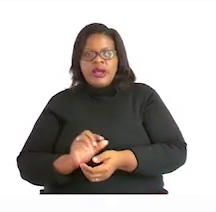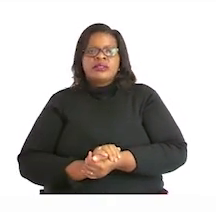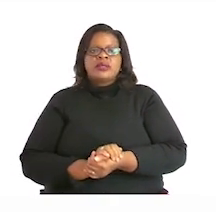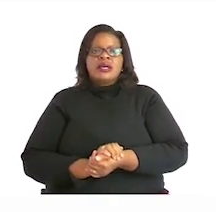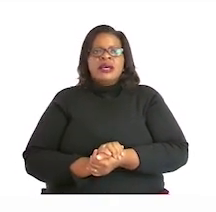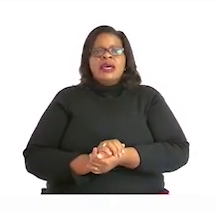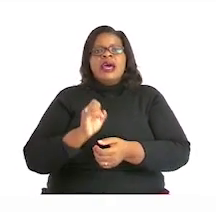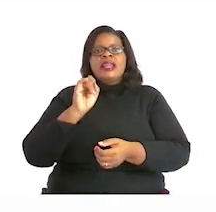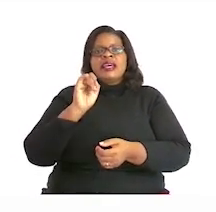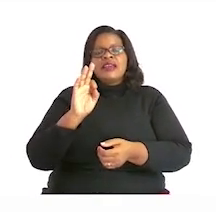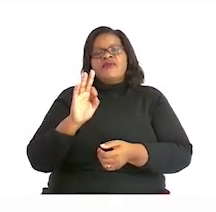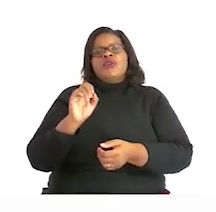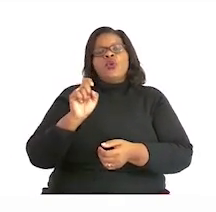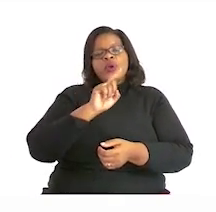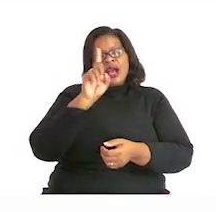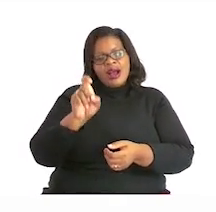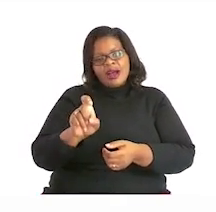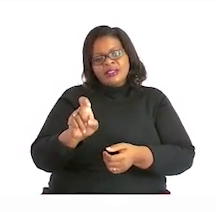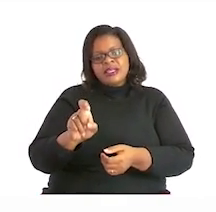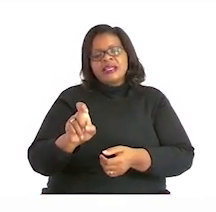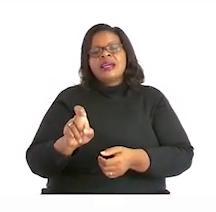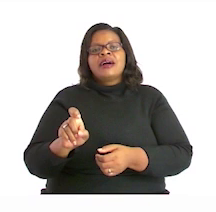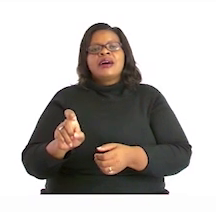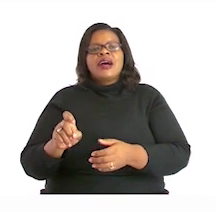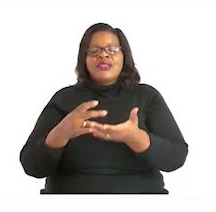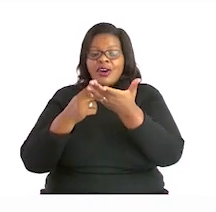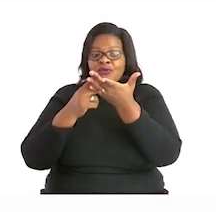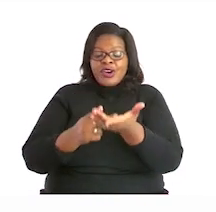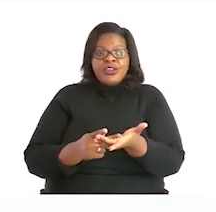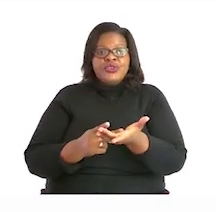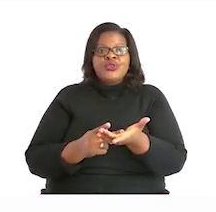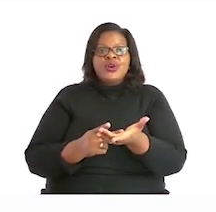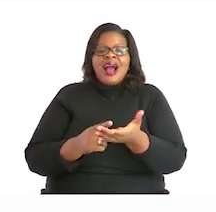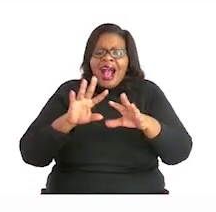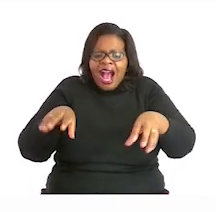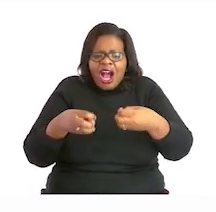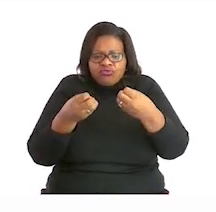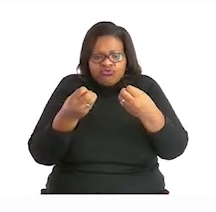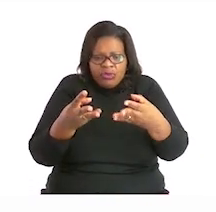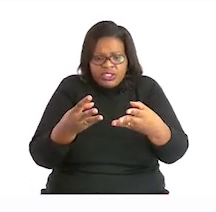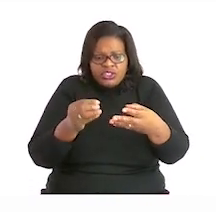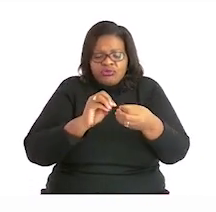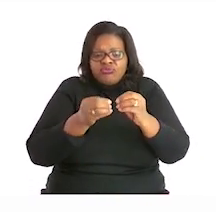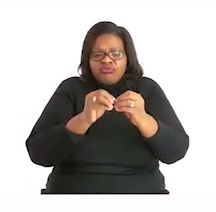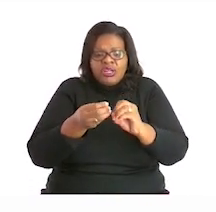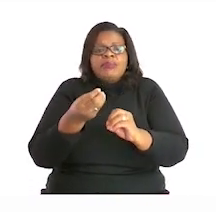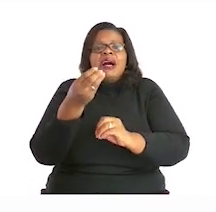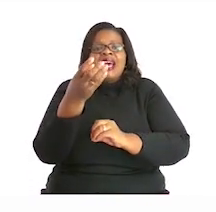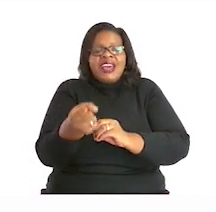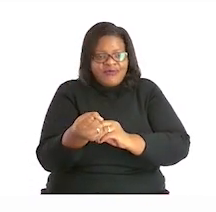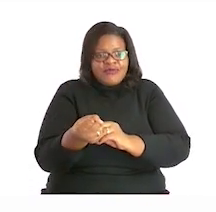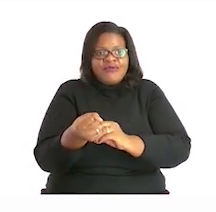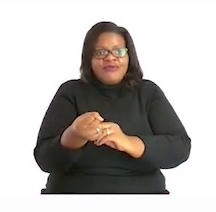we get the value. Now, value is how much is that digit worth? Is that